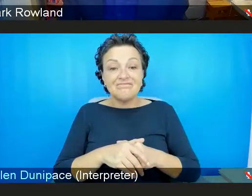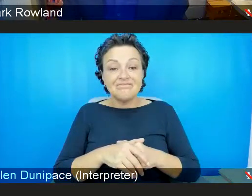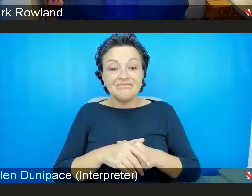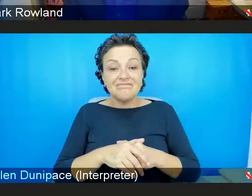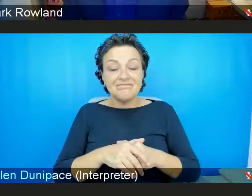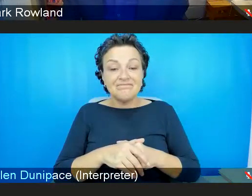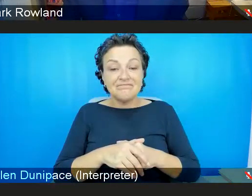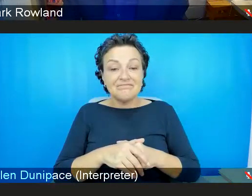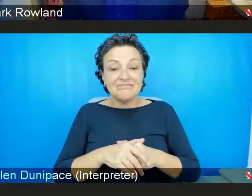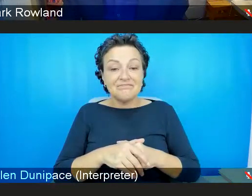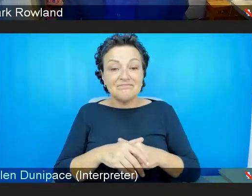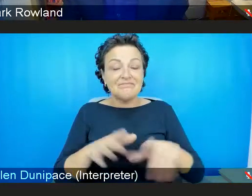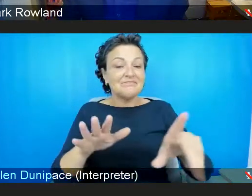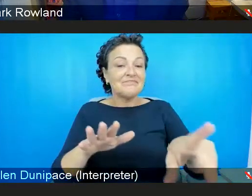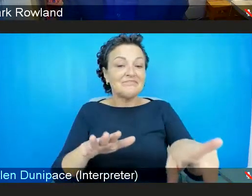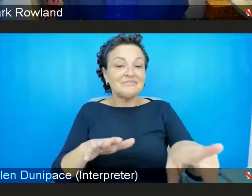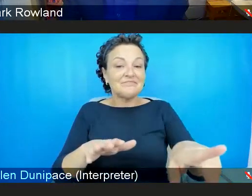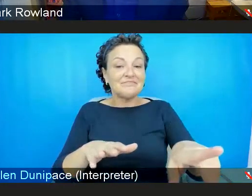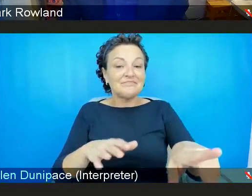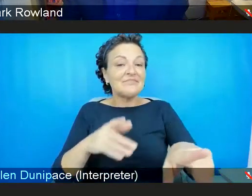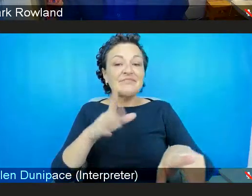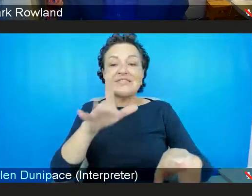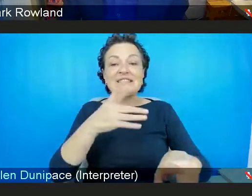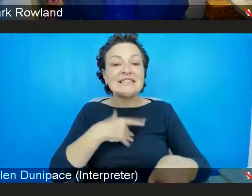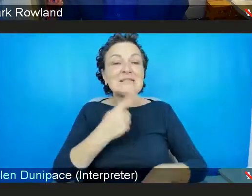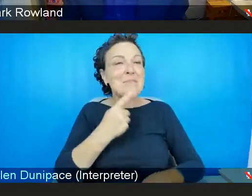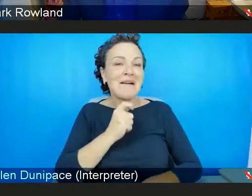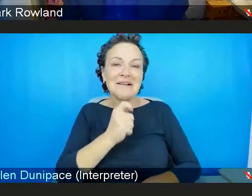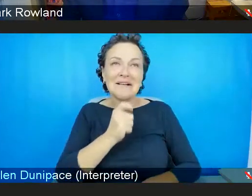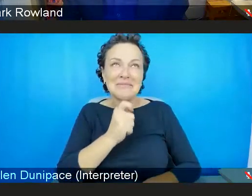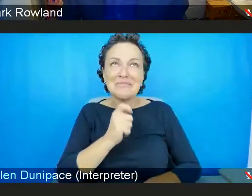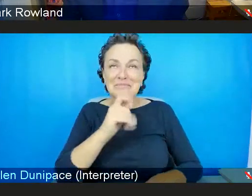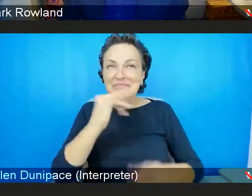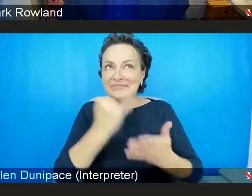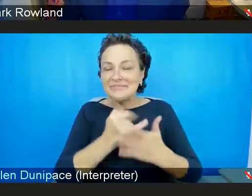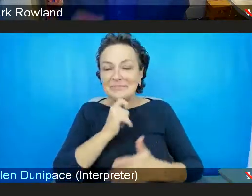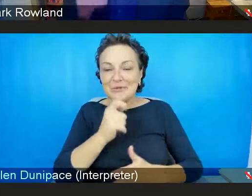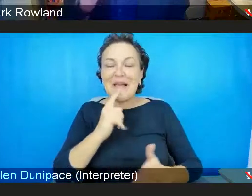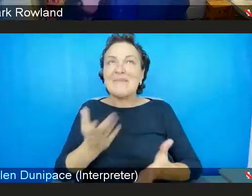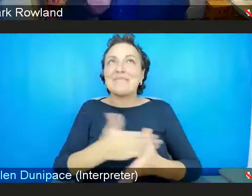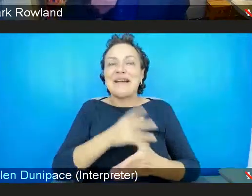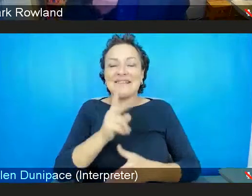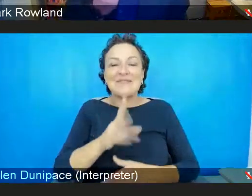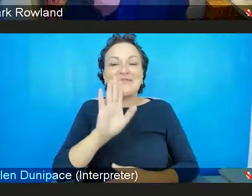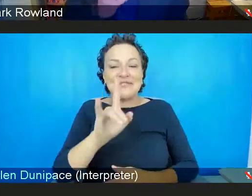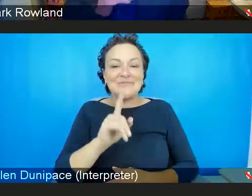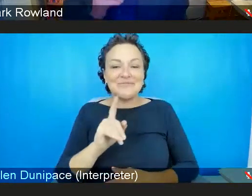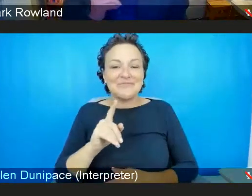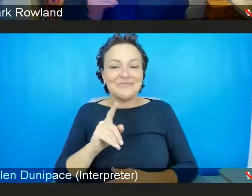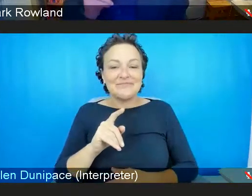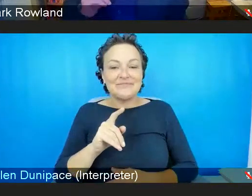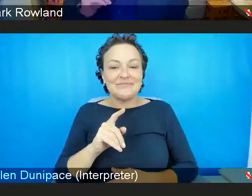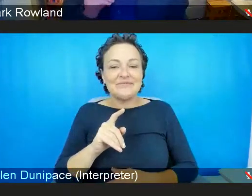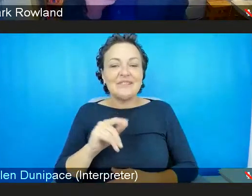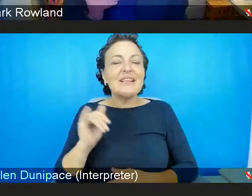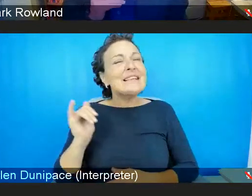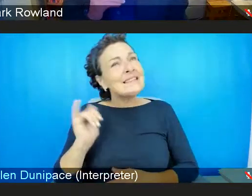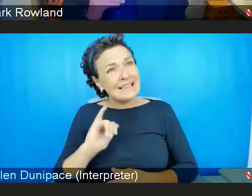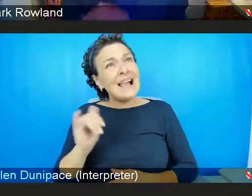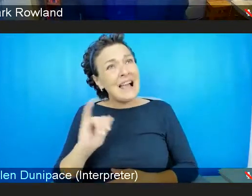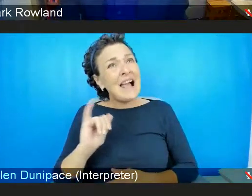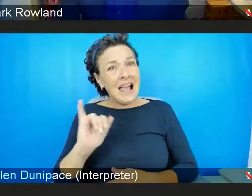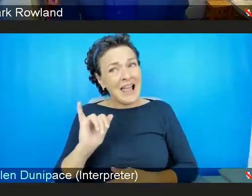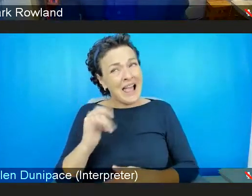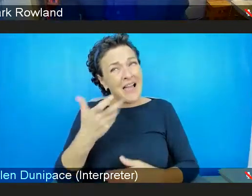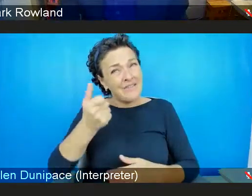Sorry, my my button keeps getting muted and unmuted. And so I'm back now. But yeah, so, you know,